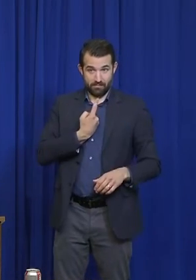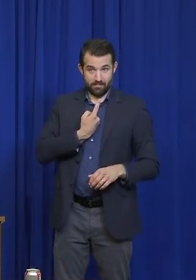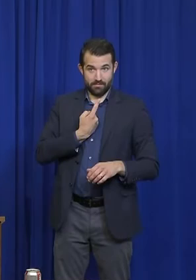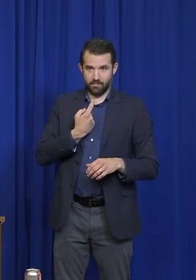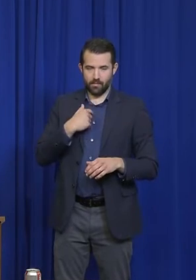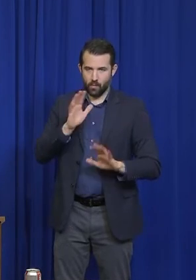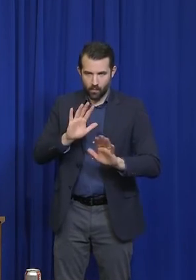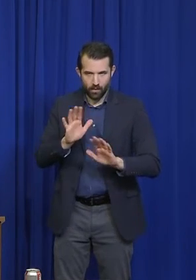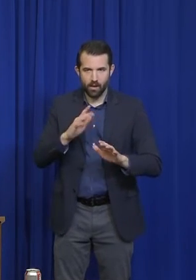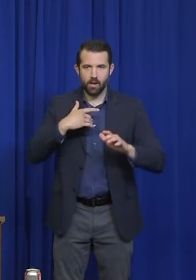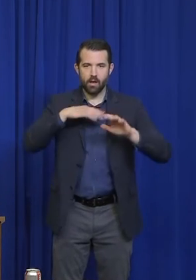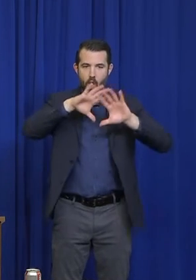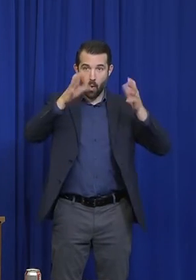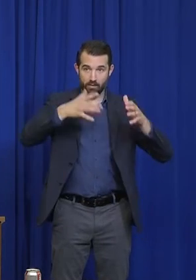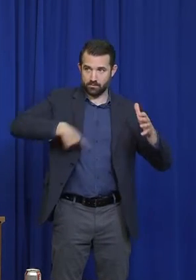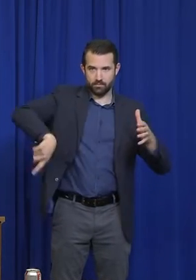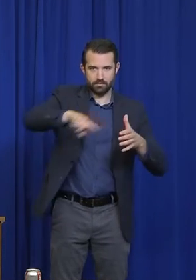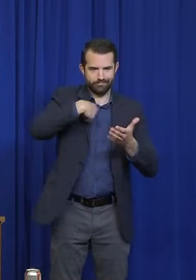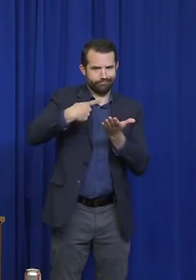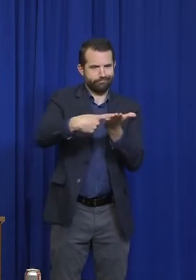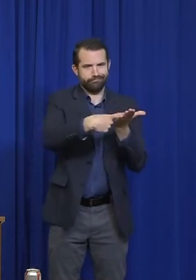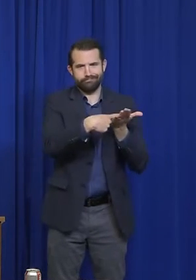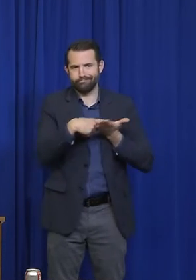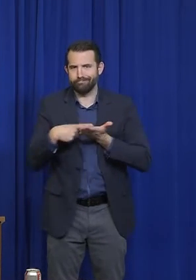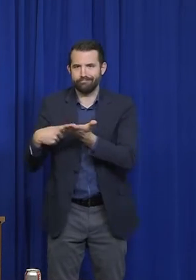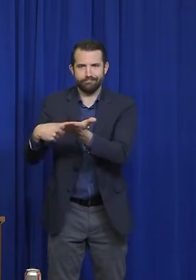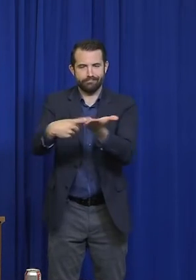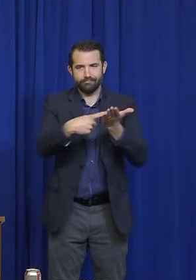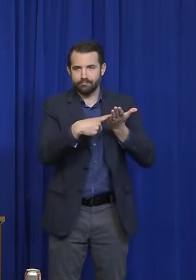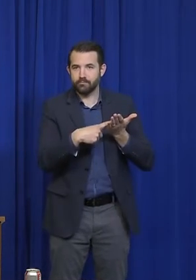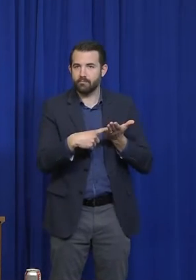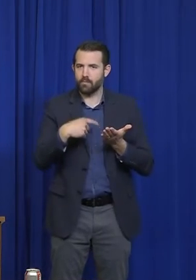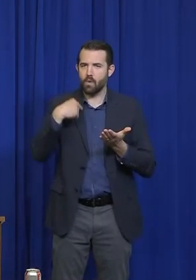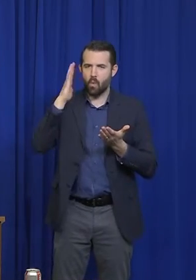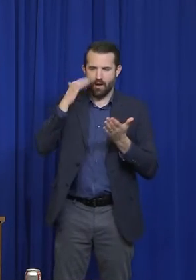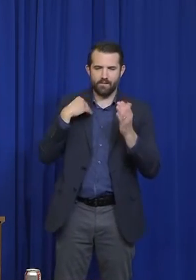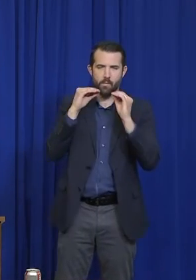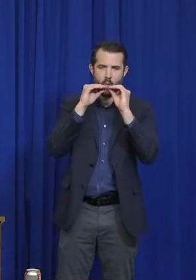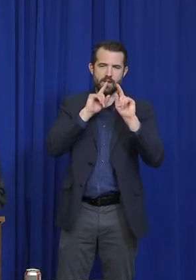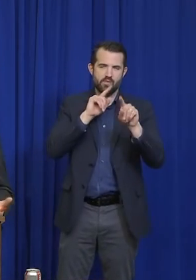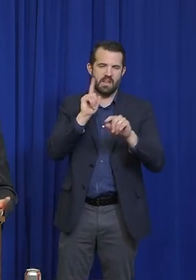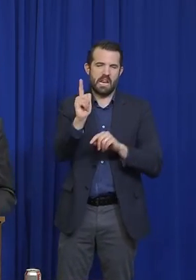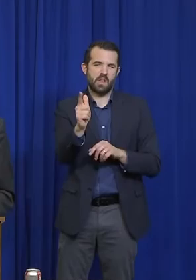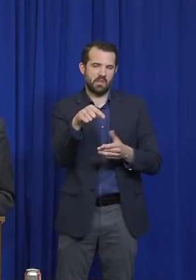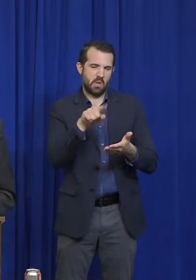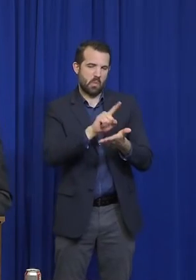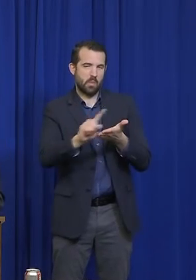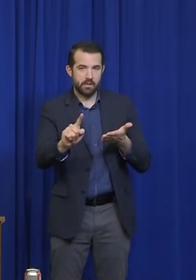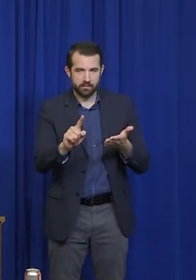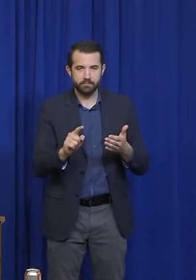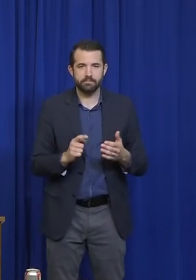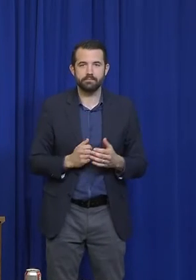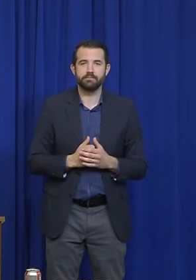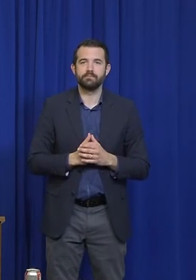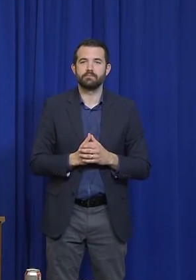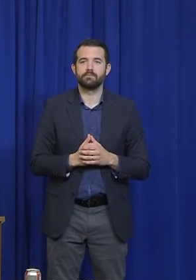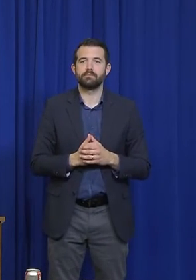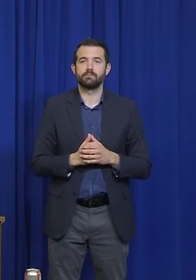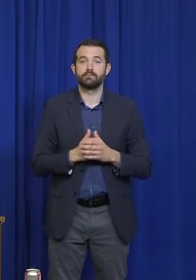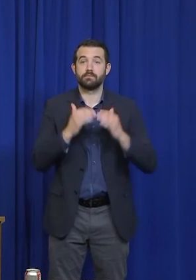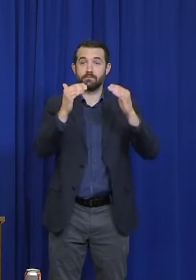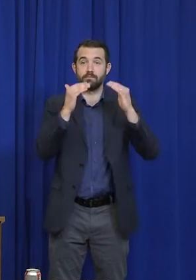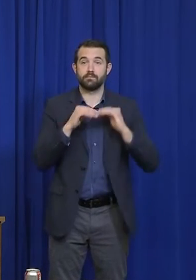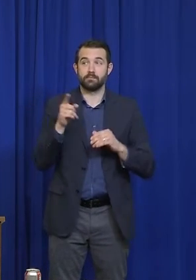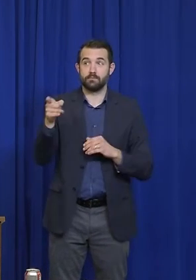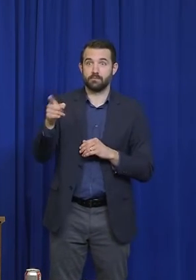today, but I don't. I'm going to have to defer on that question until later in the week. And, Brian, as to your second question, it's something that we're